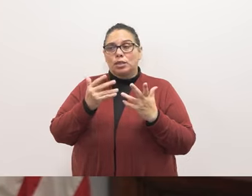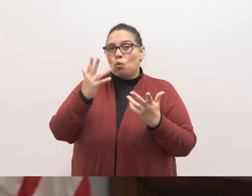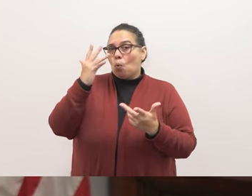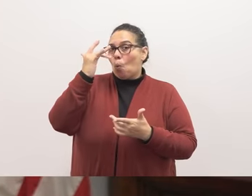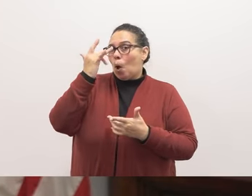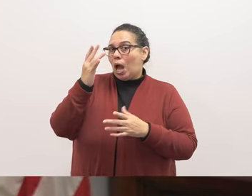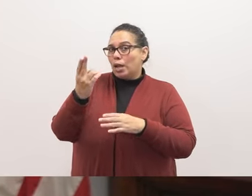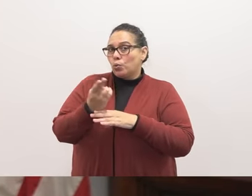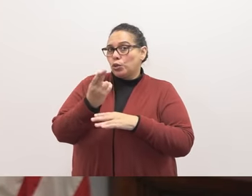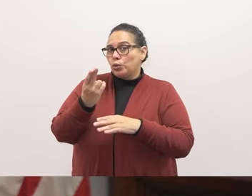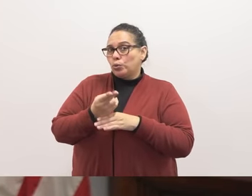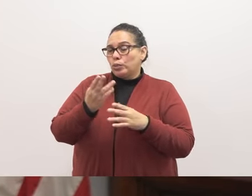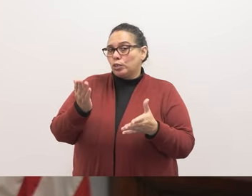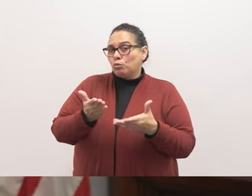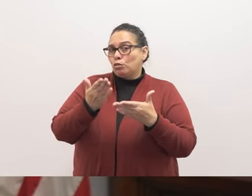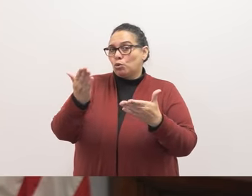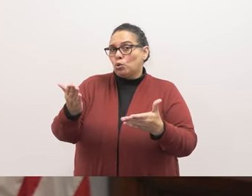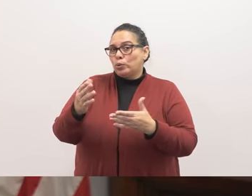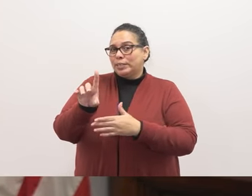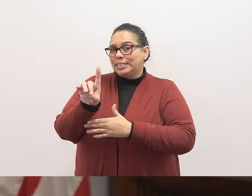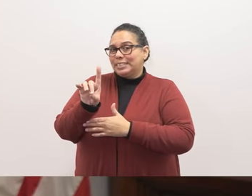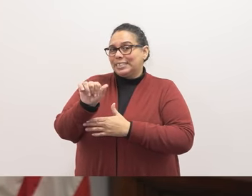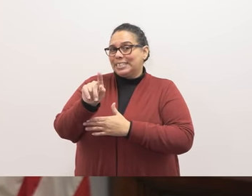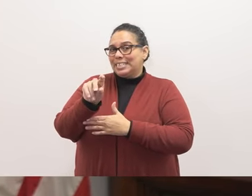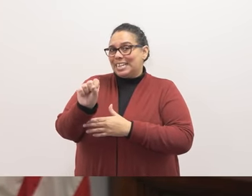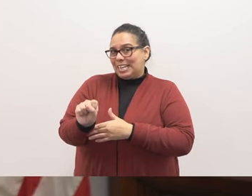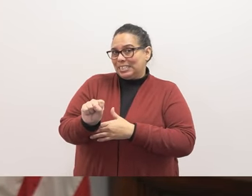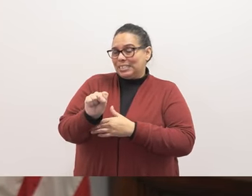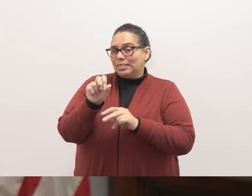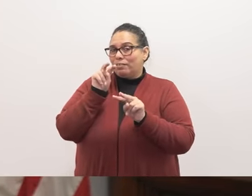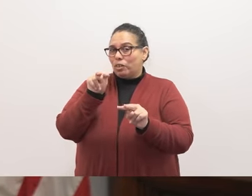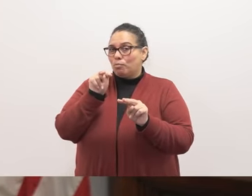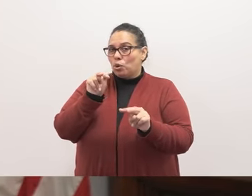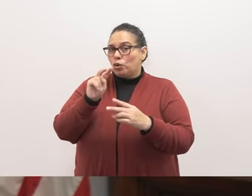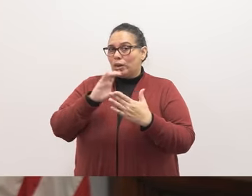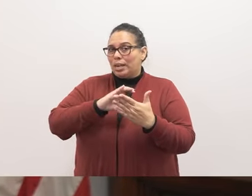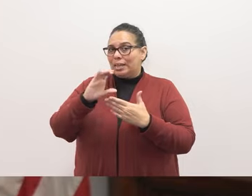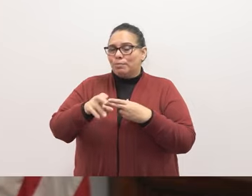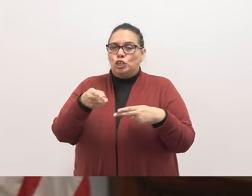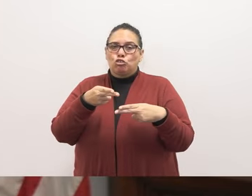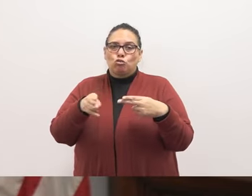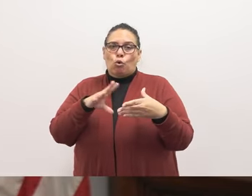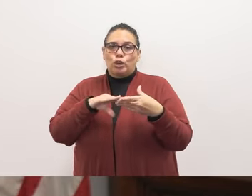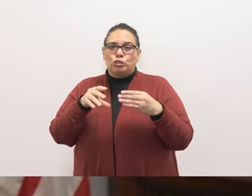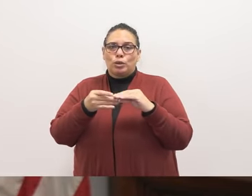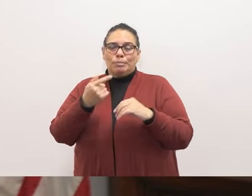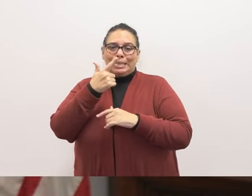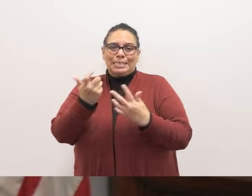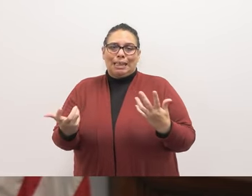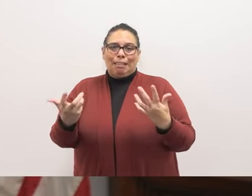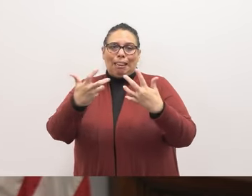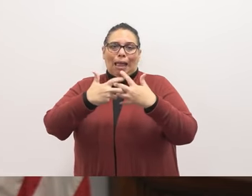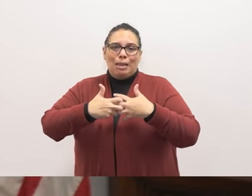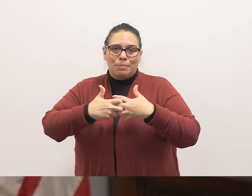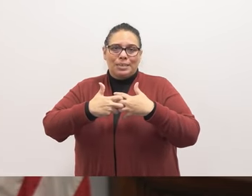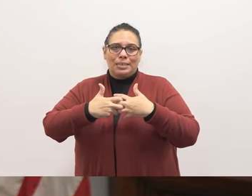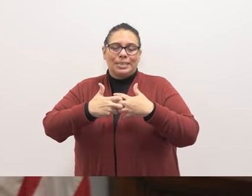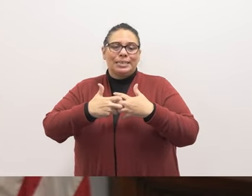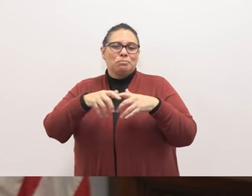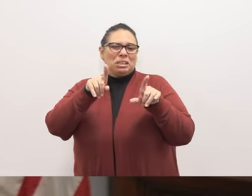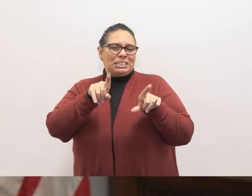using the proposed dates for the monitoring calendars. Short story is because they're in alignment with when we do our assessments.